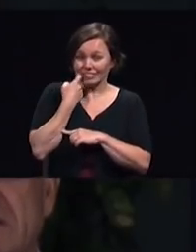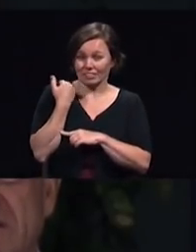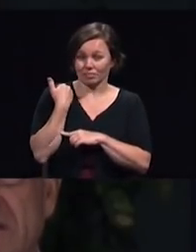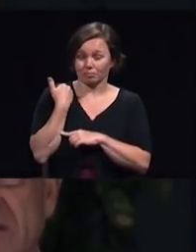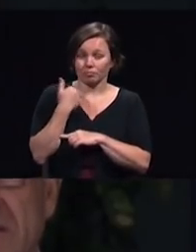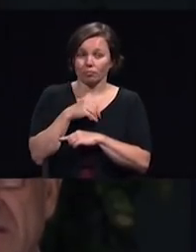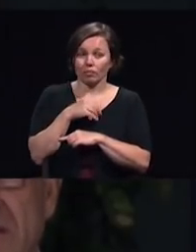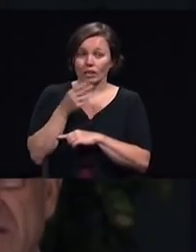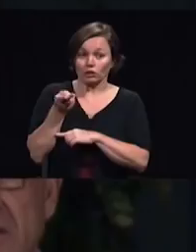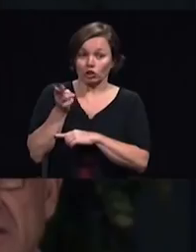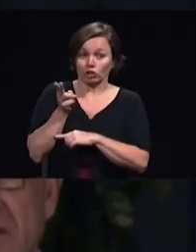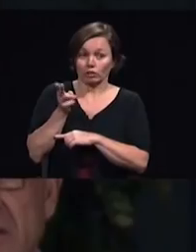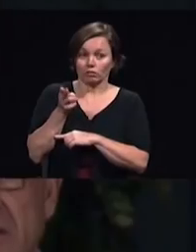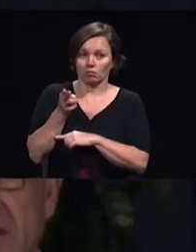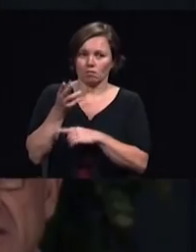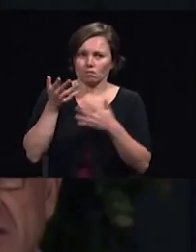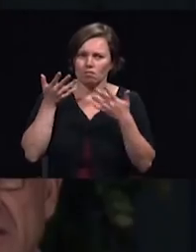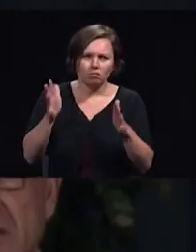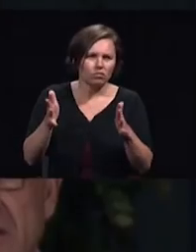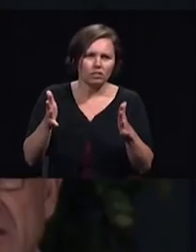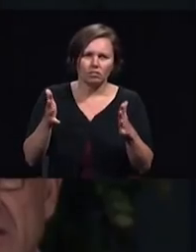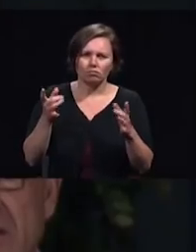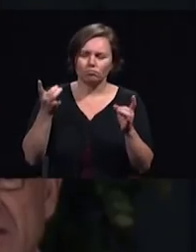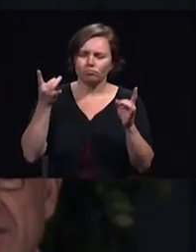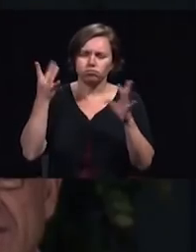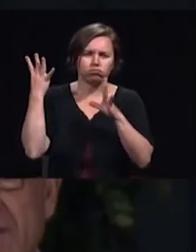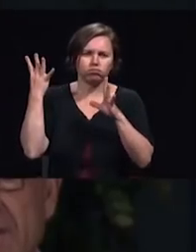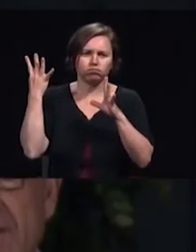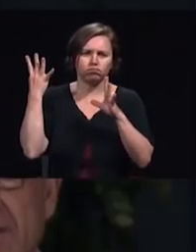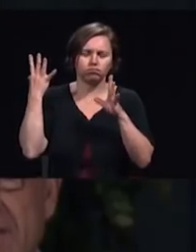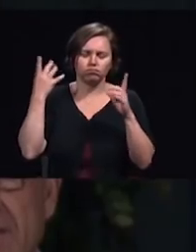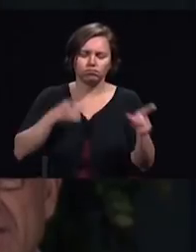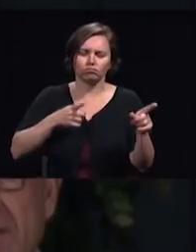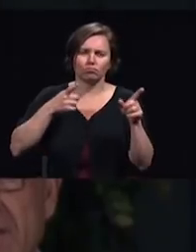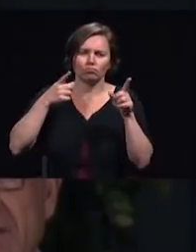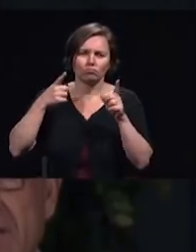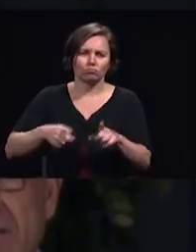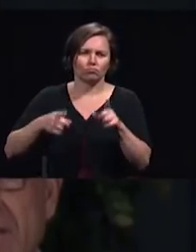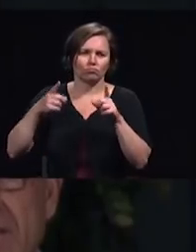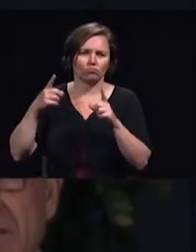have had horrific things happen. Our of our cities.